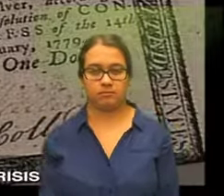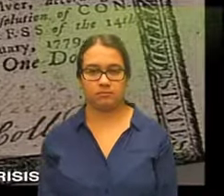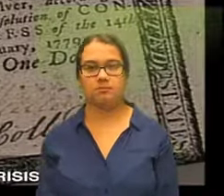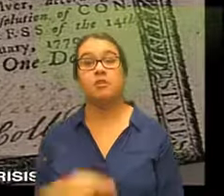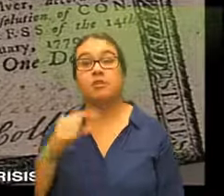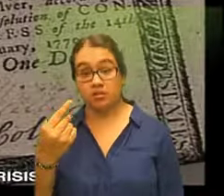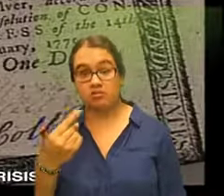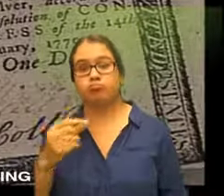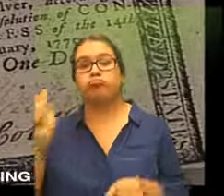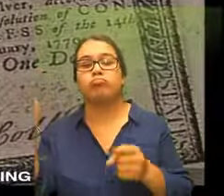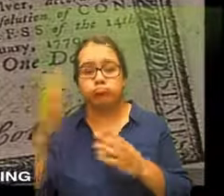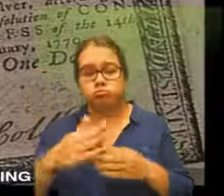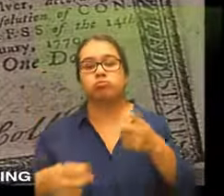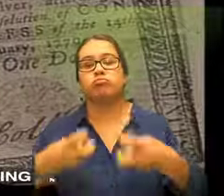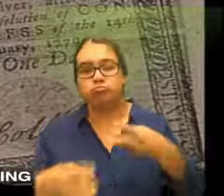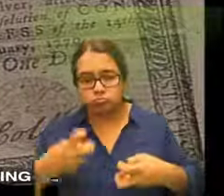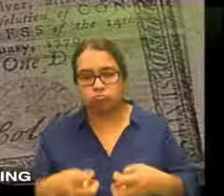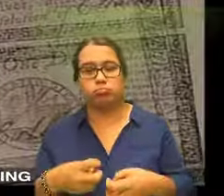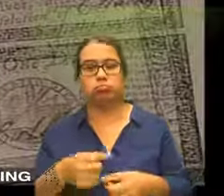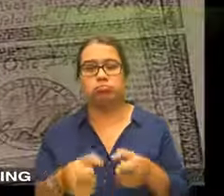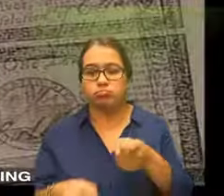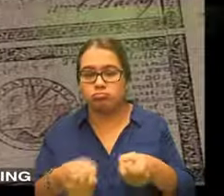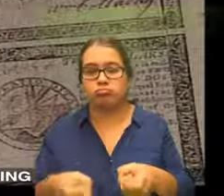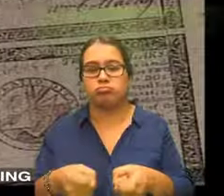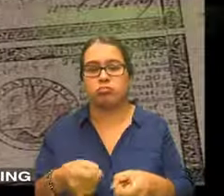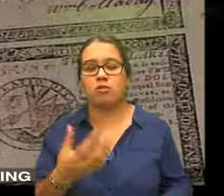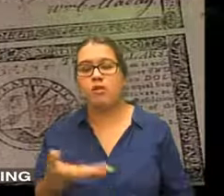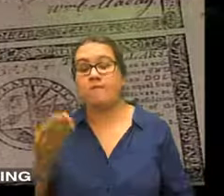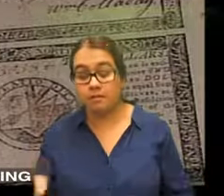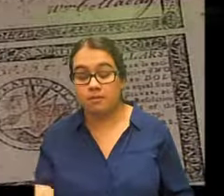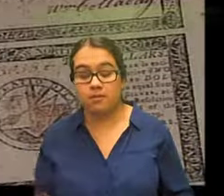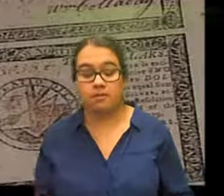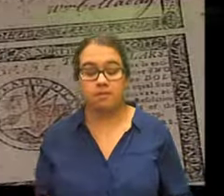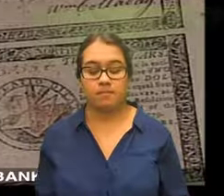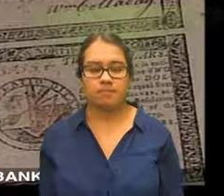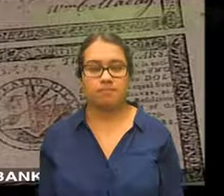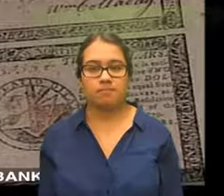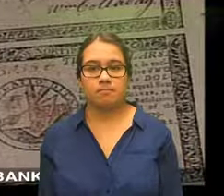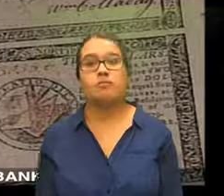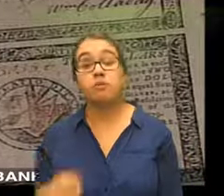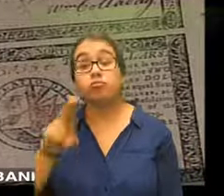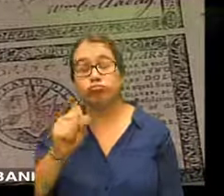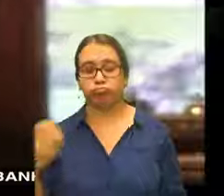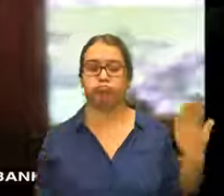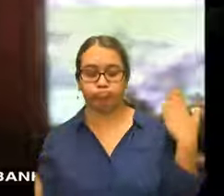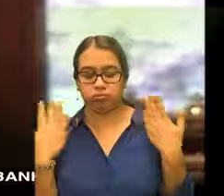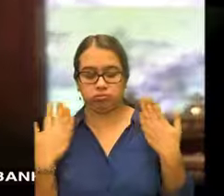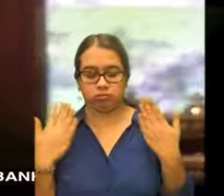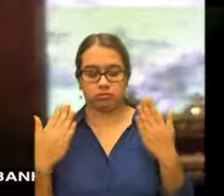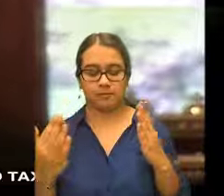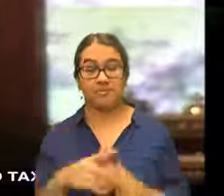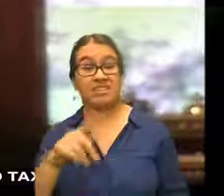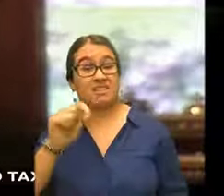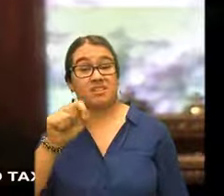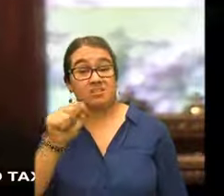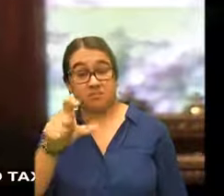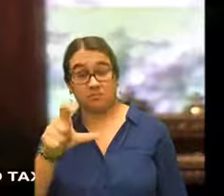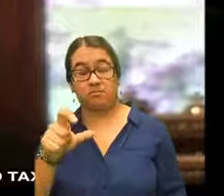one underlying crisis overshadows everything else the United States was bankrupt